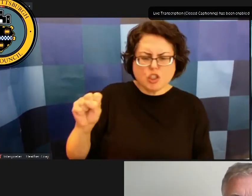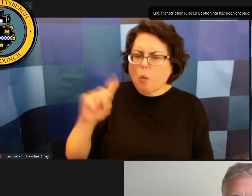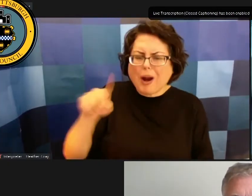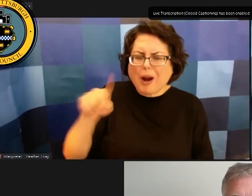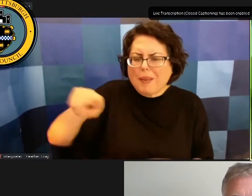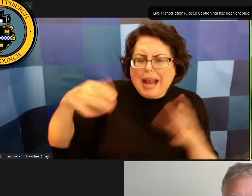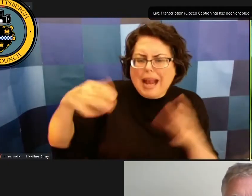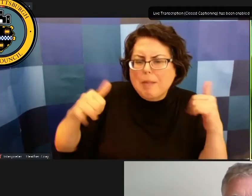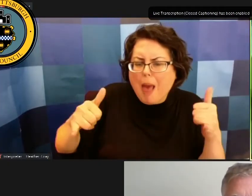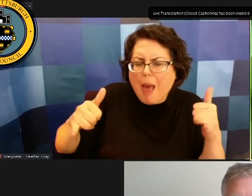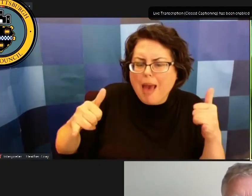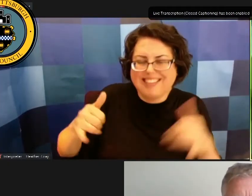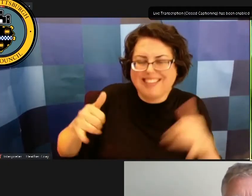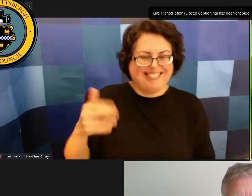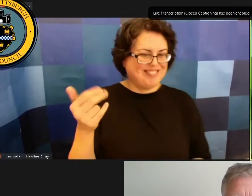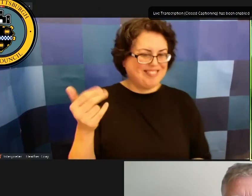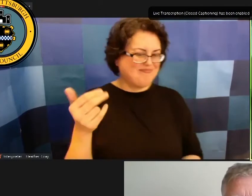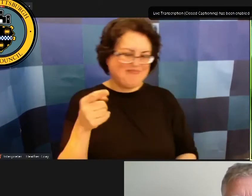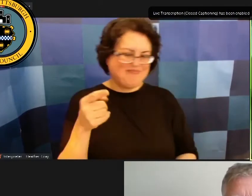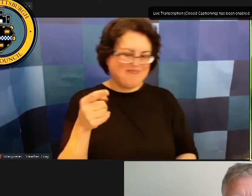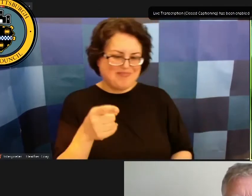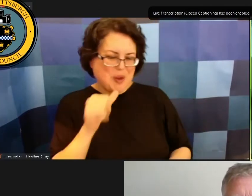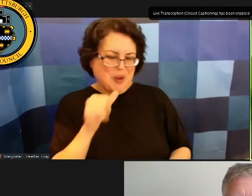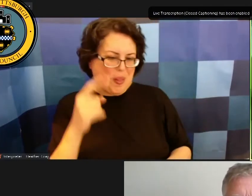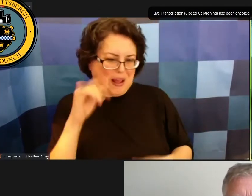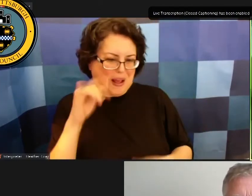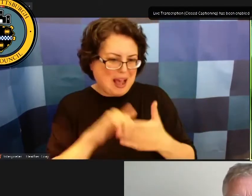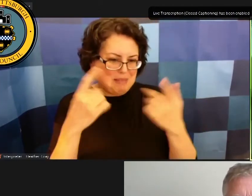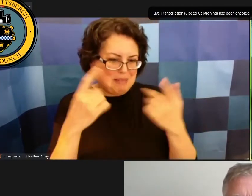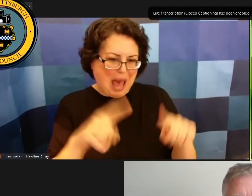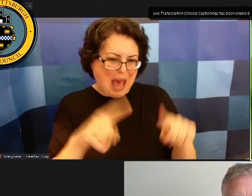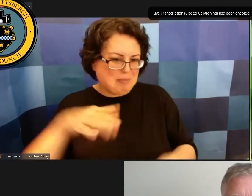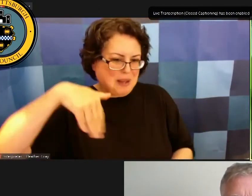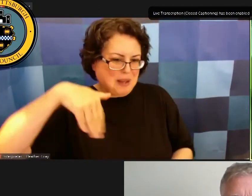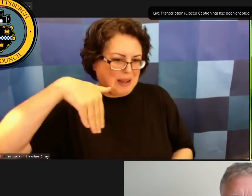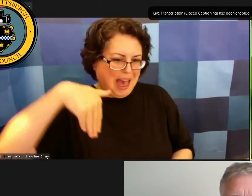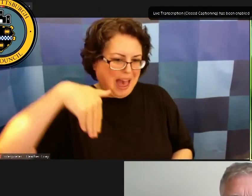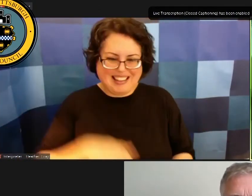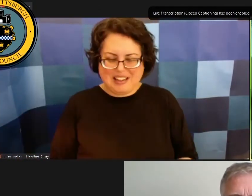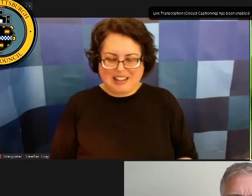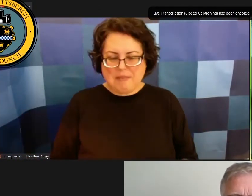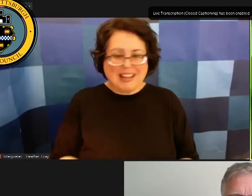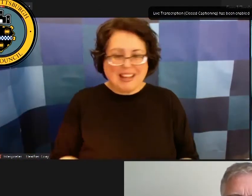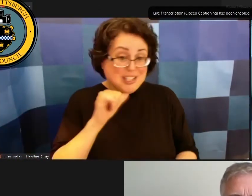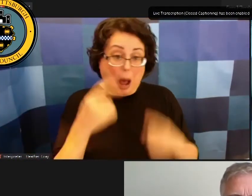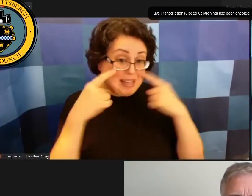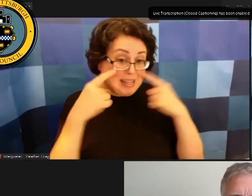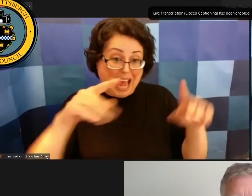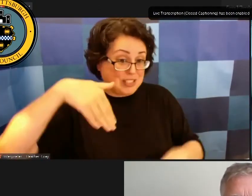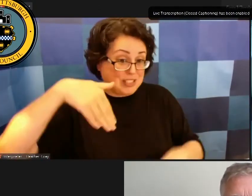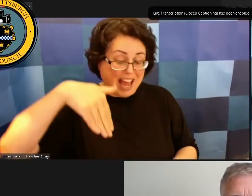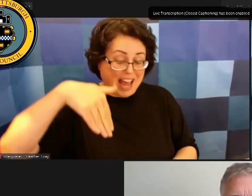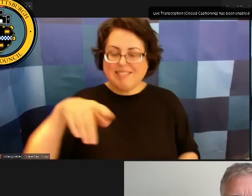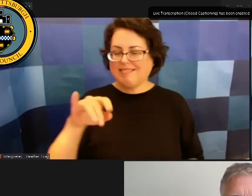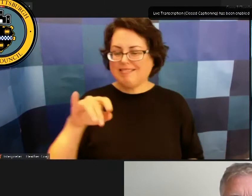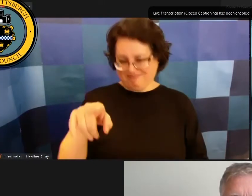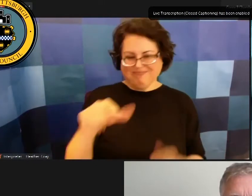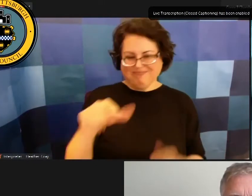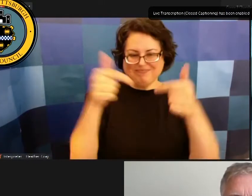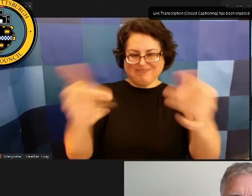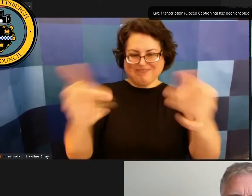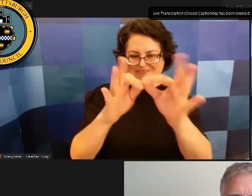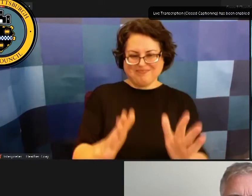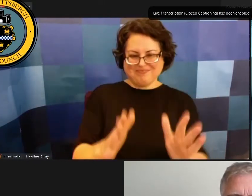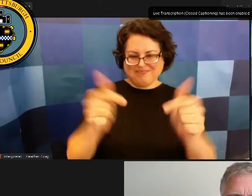do you not believe that's been announced yet huh i don't know if it's been announced yeah right now well maybe they'll play in the